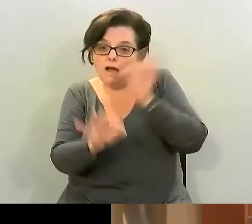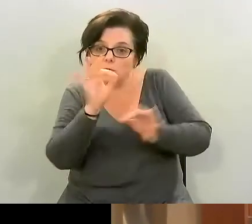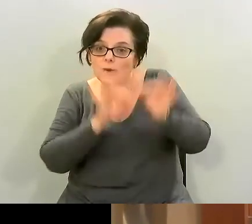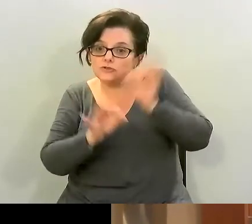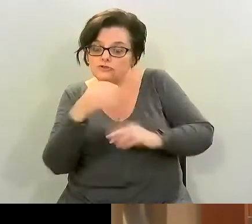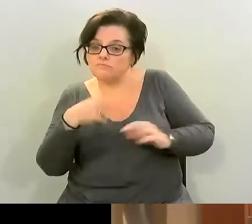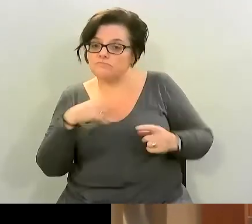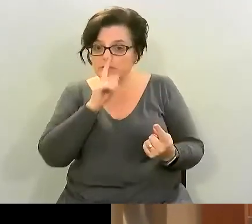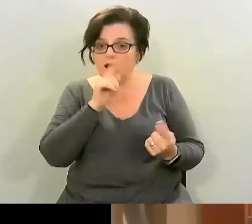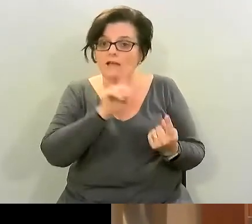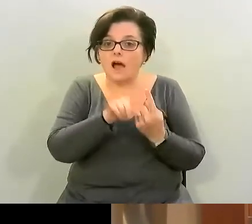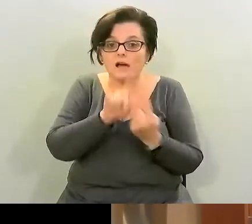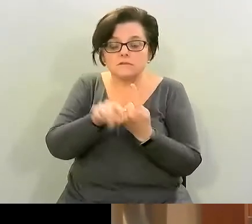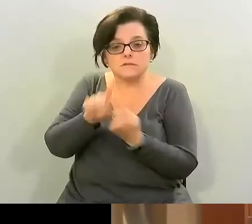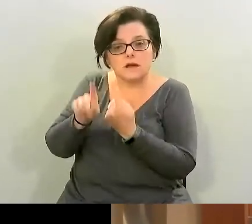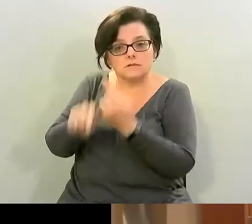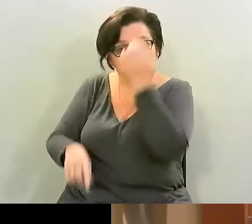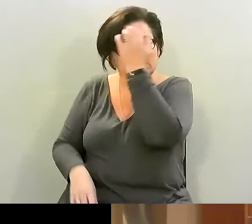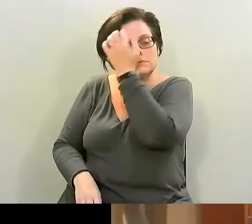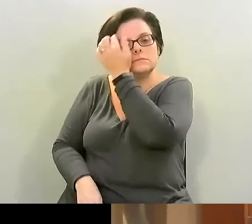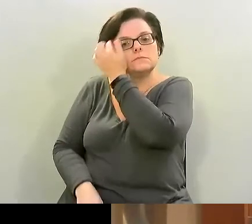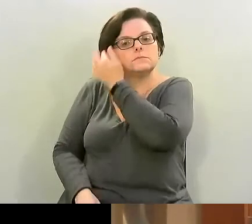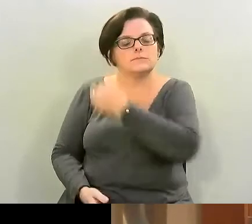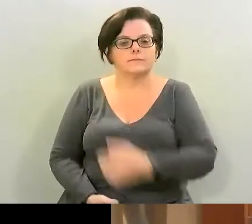wants to ask anything